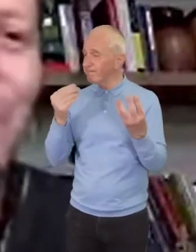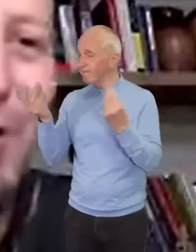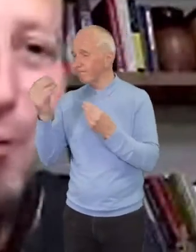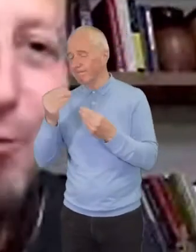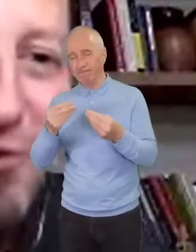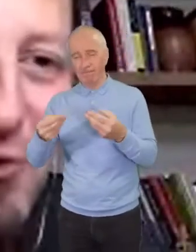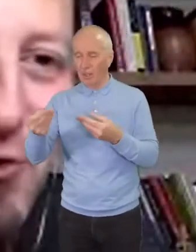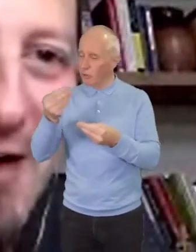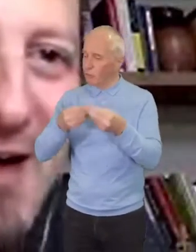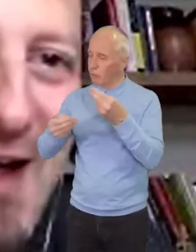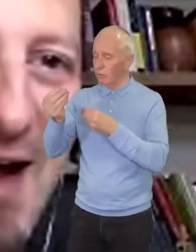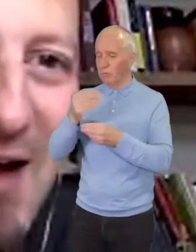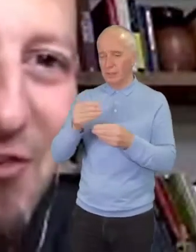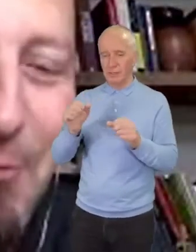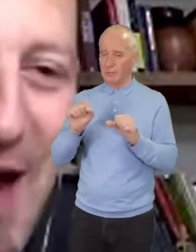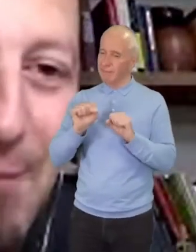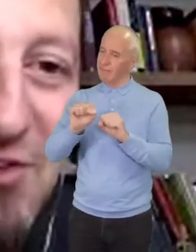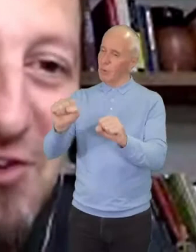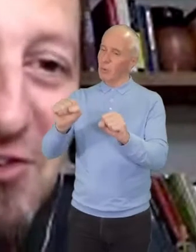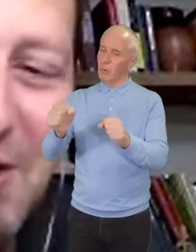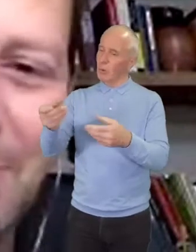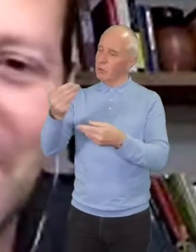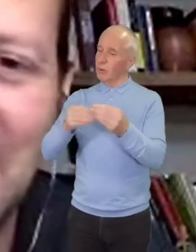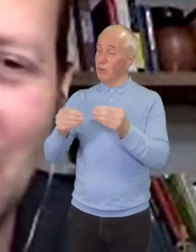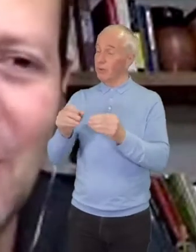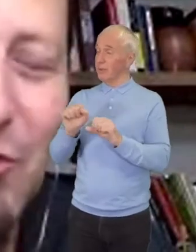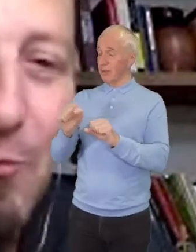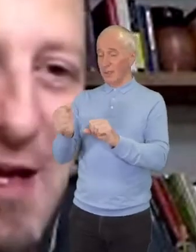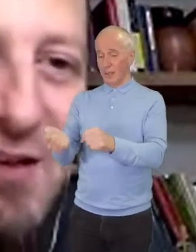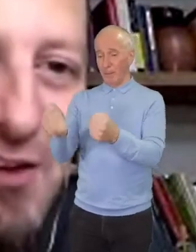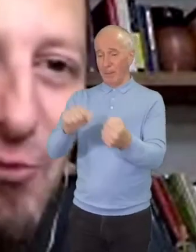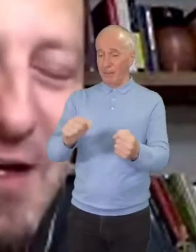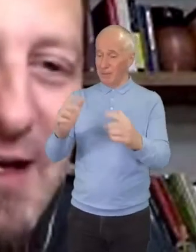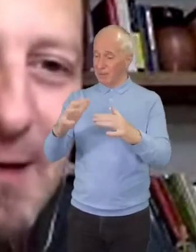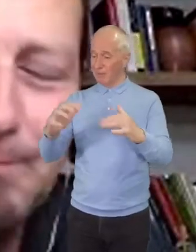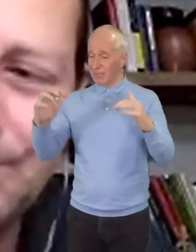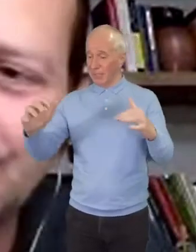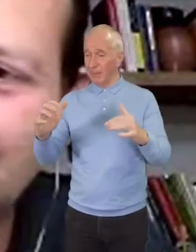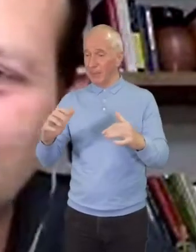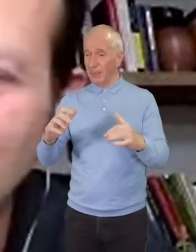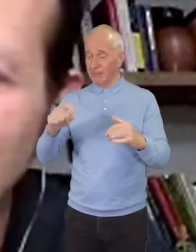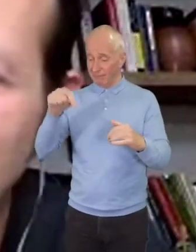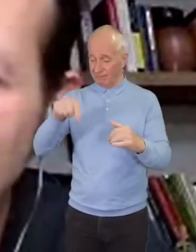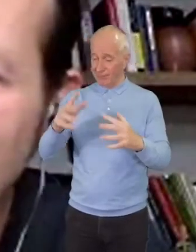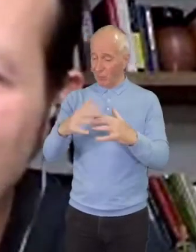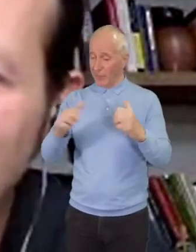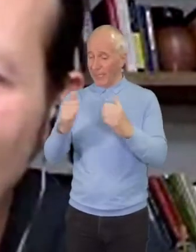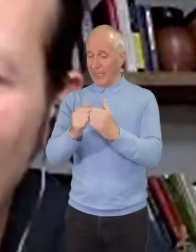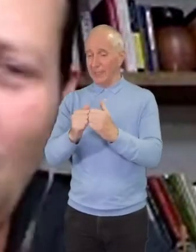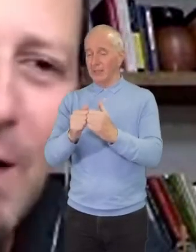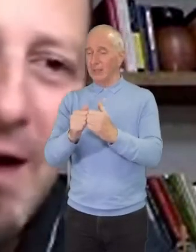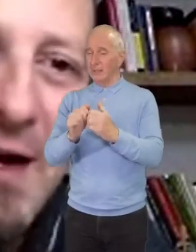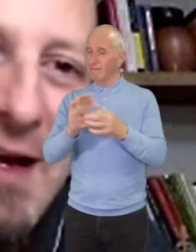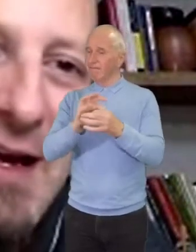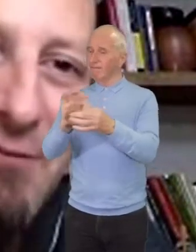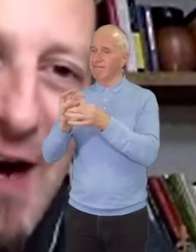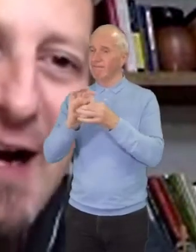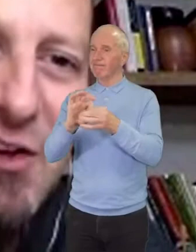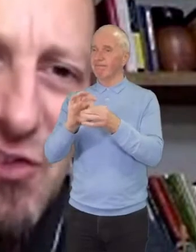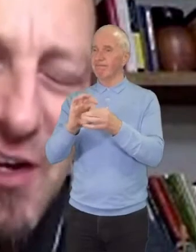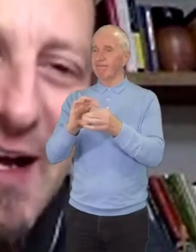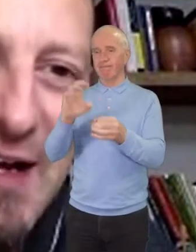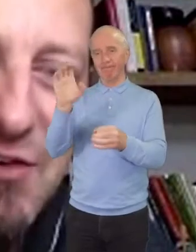your own story as the Baptist Assembly, you know, as you meet this weekend. And I want to